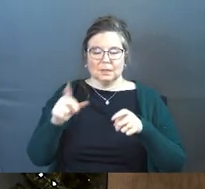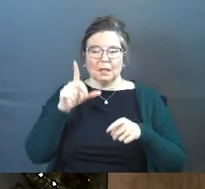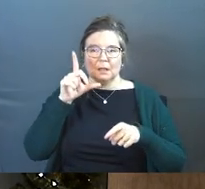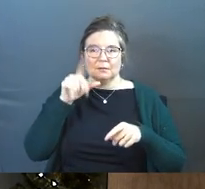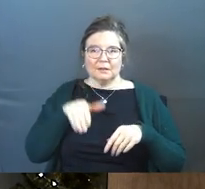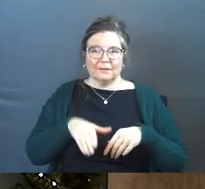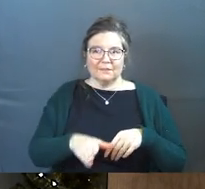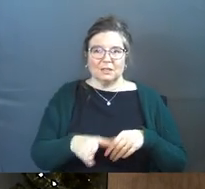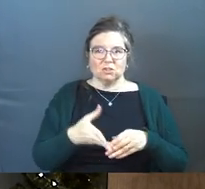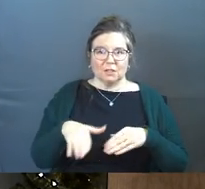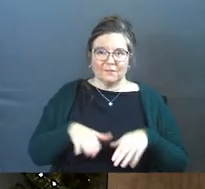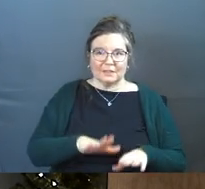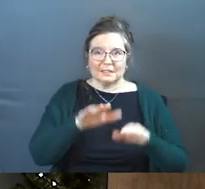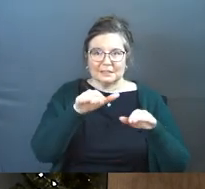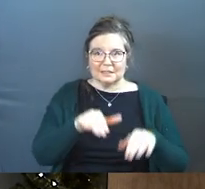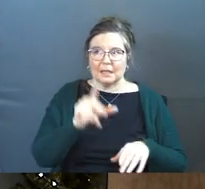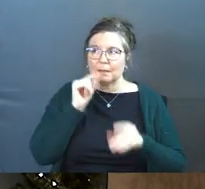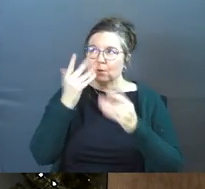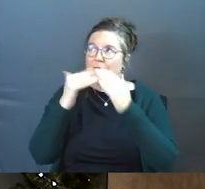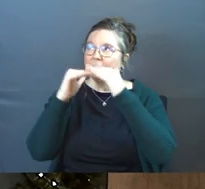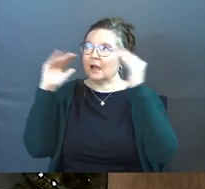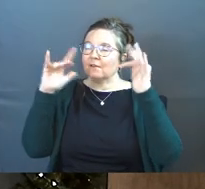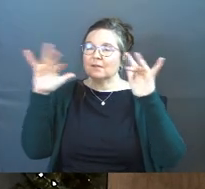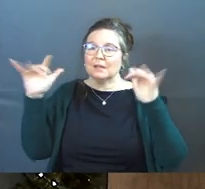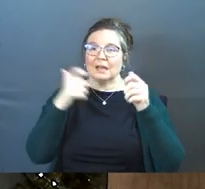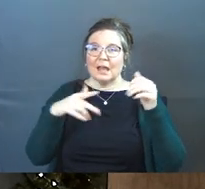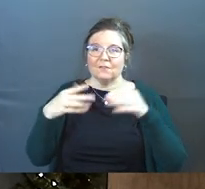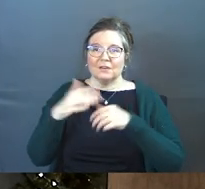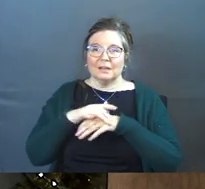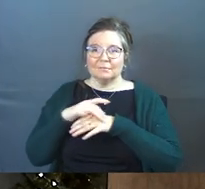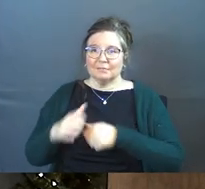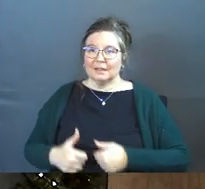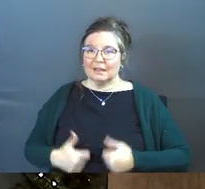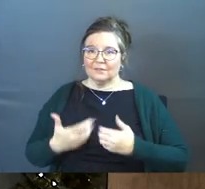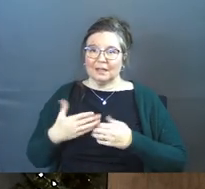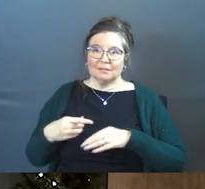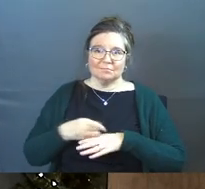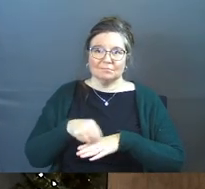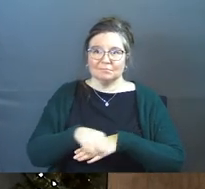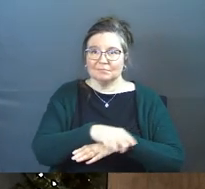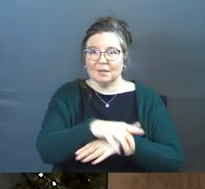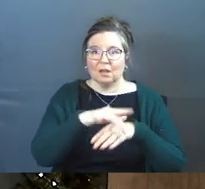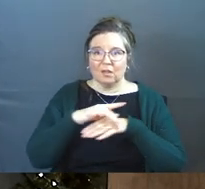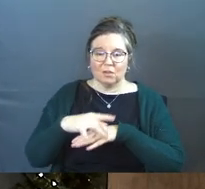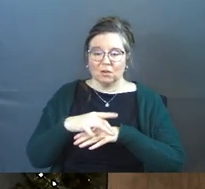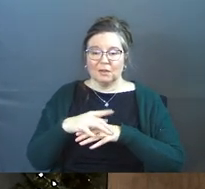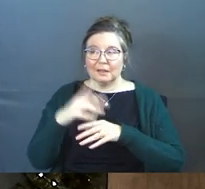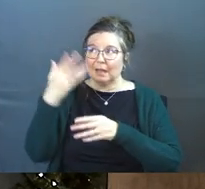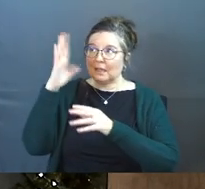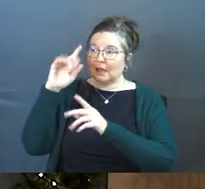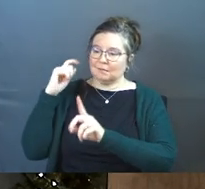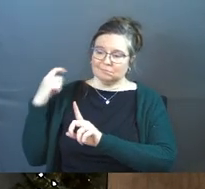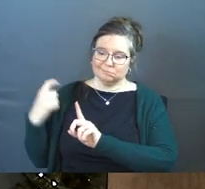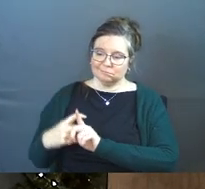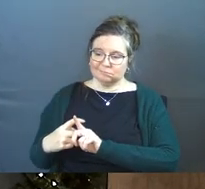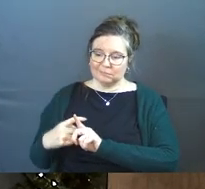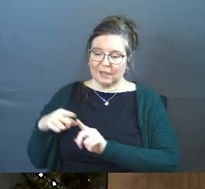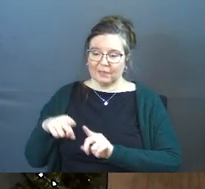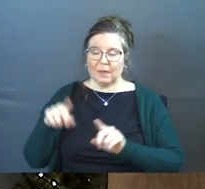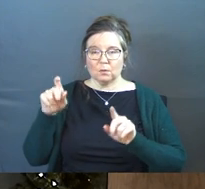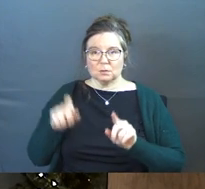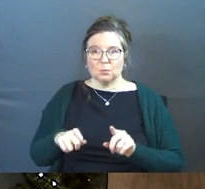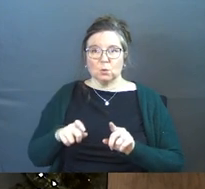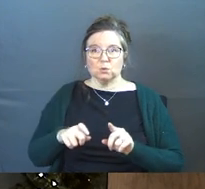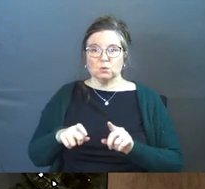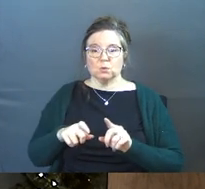the heavens and over every living thing that moves on the earth. And just like God passed His image along to them, they were